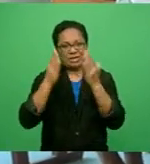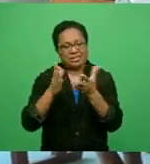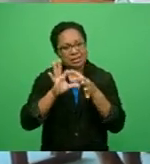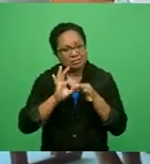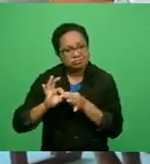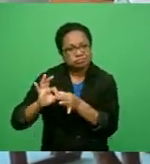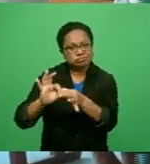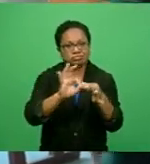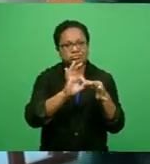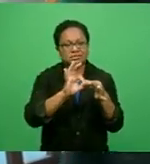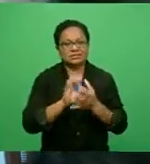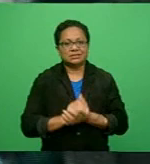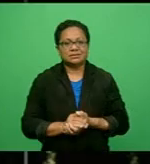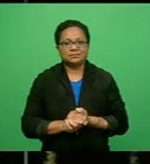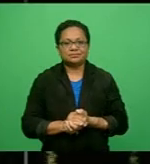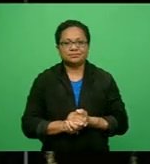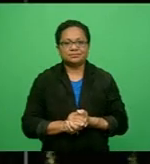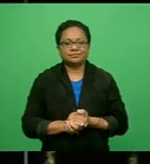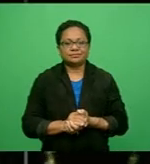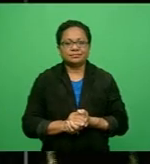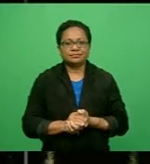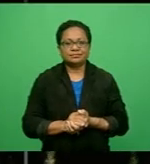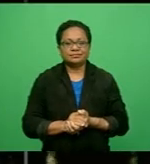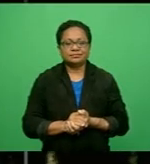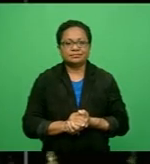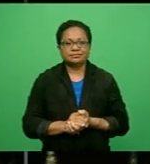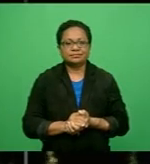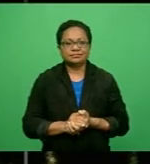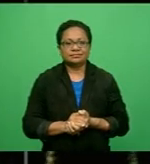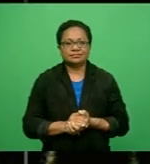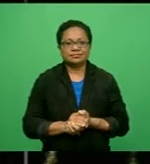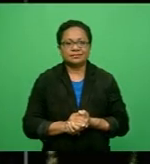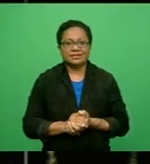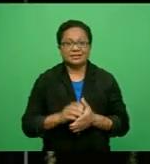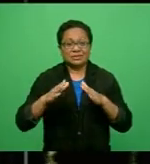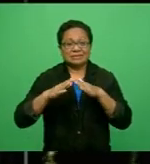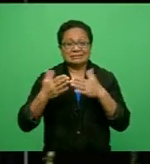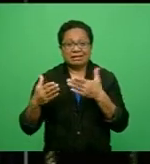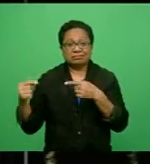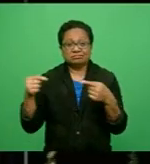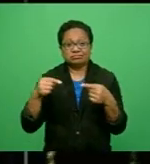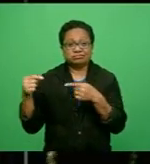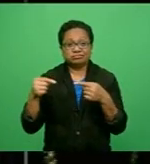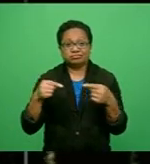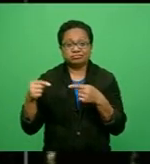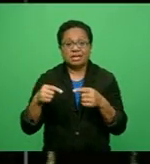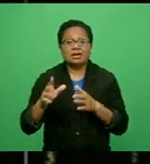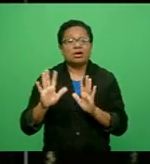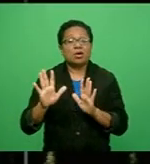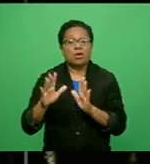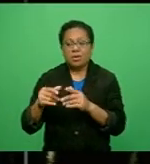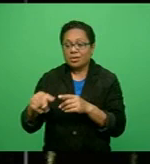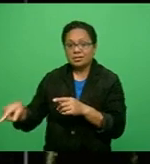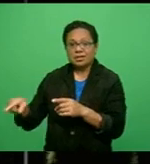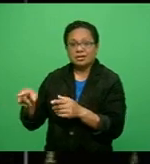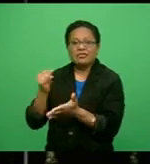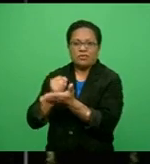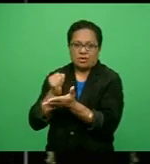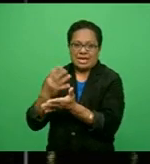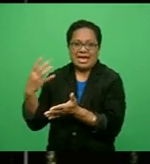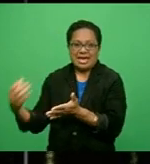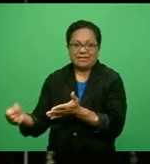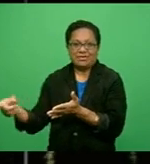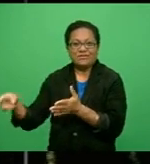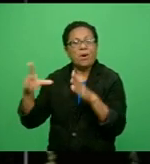Kritika Kumar, FBC News. Discrepancies still exist in numerous national federation bank accounts and